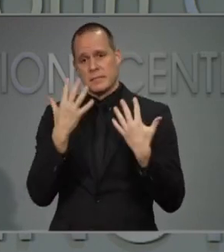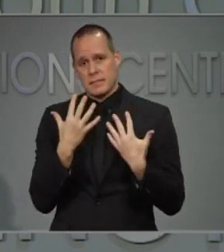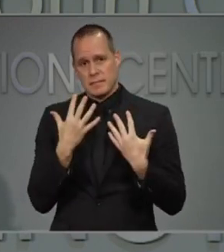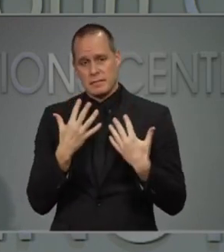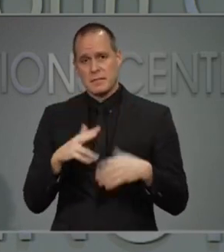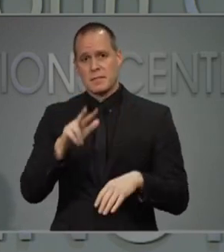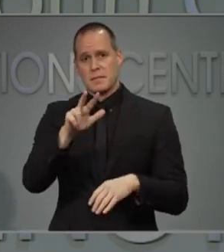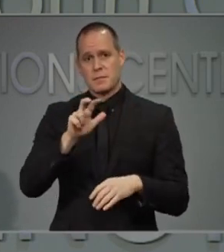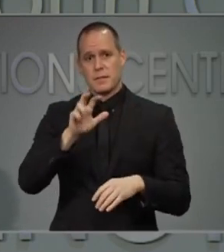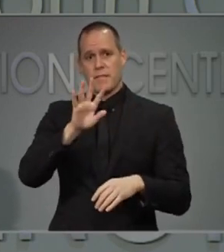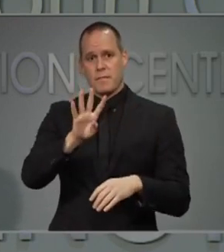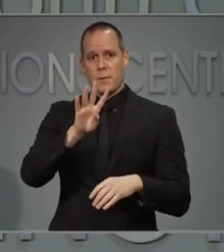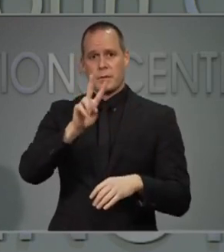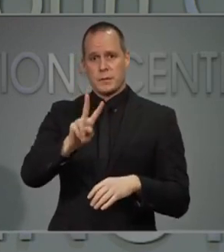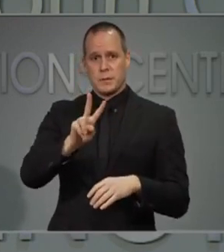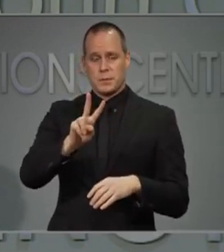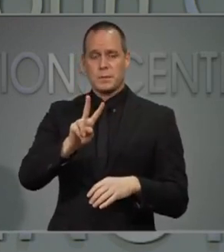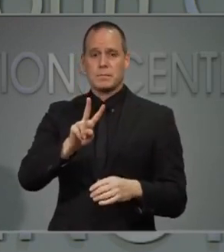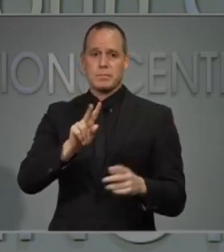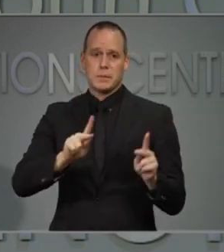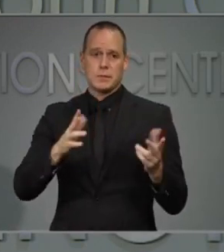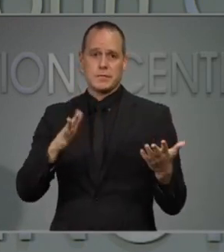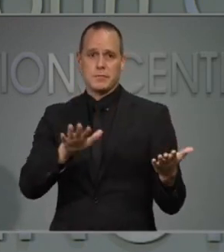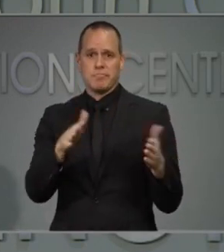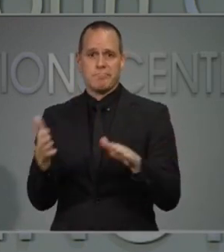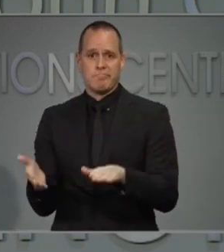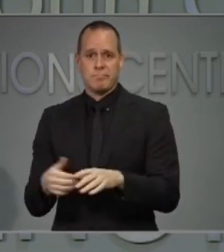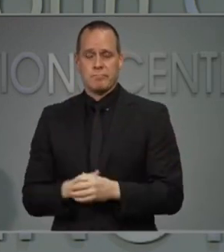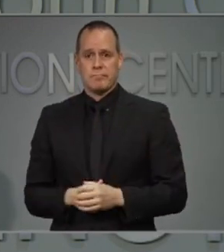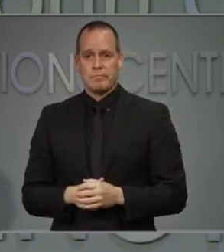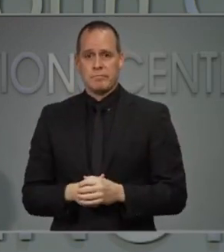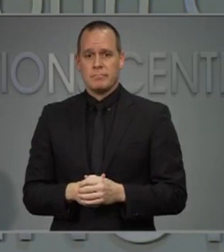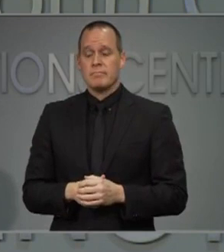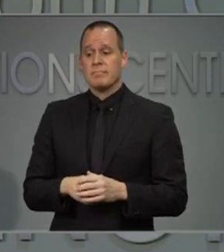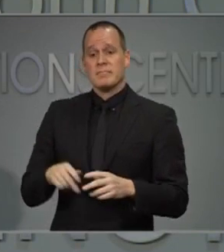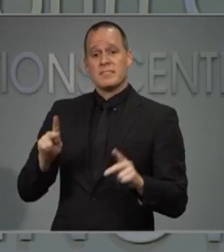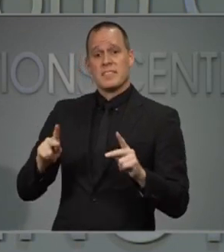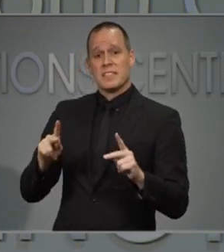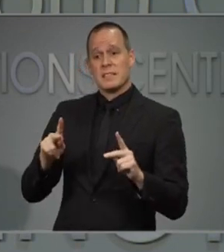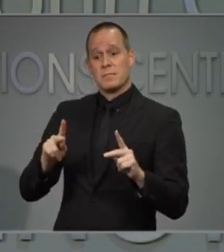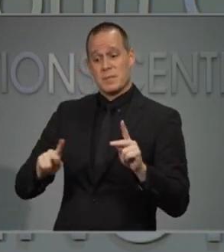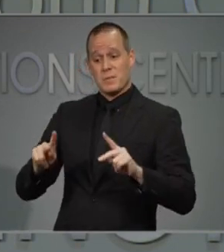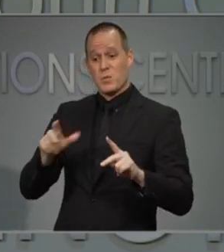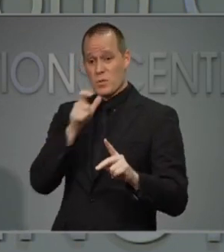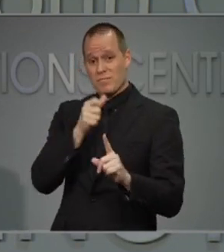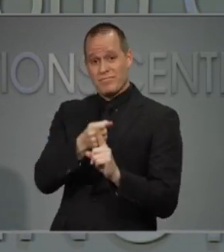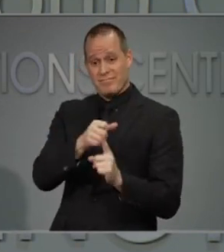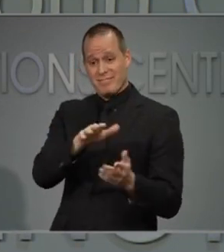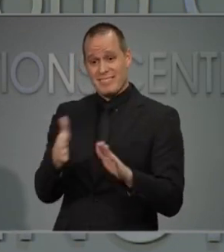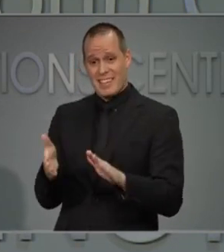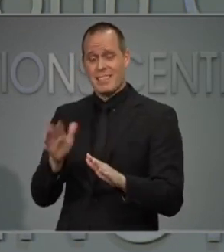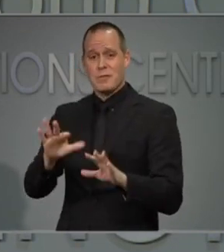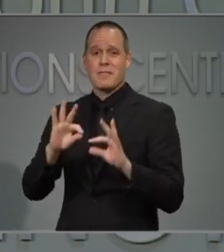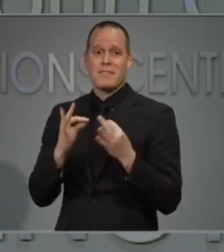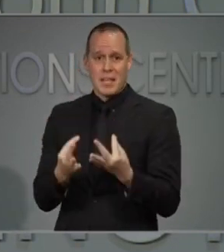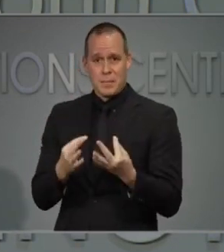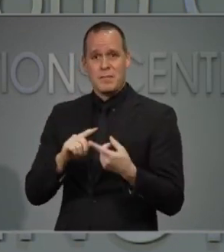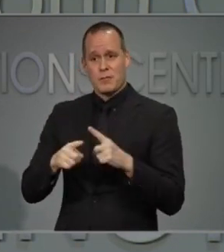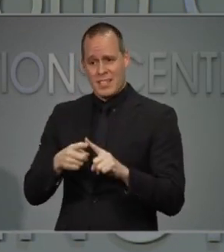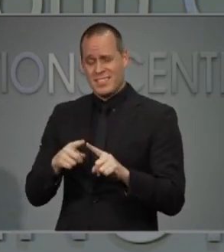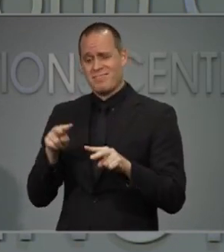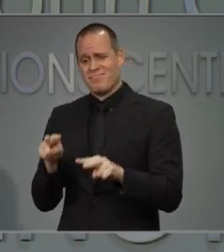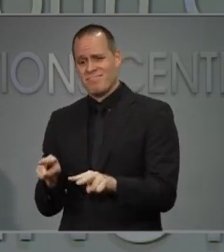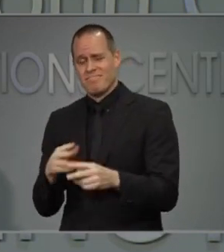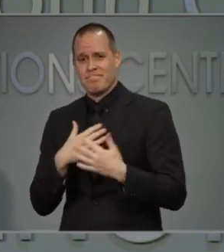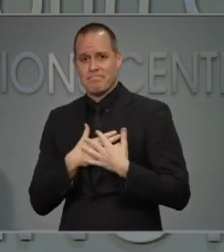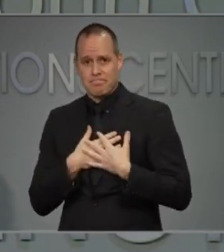342 deaths. We continue to hold the families of the victims in our thoughts as they try to make sense of all this.